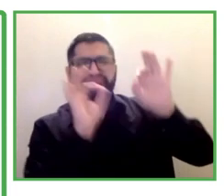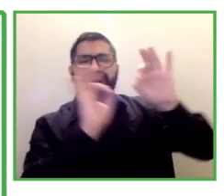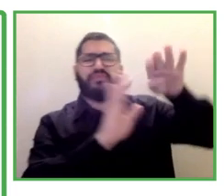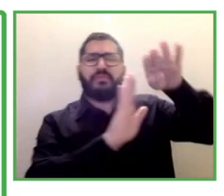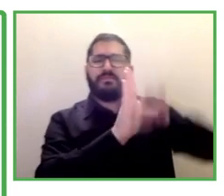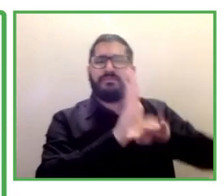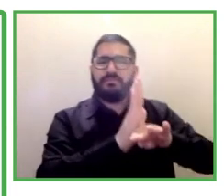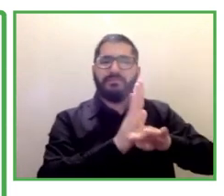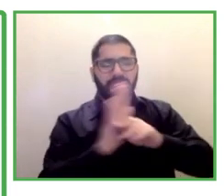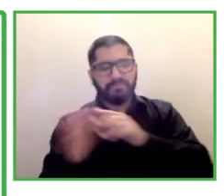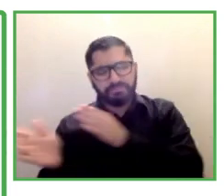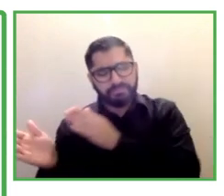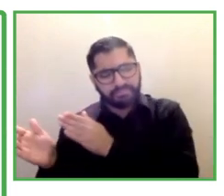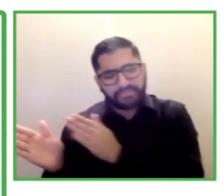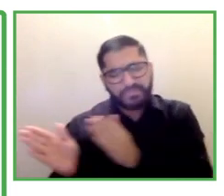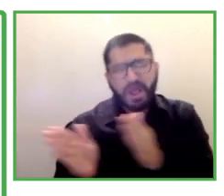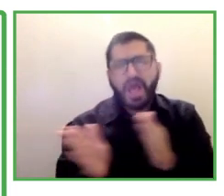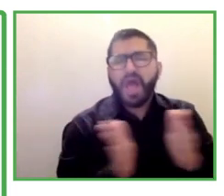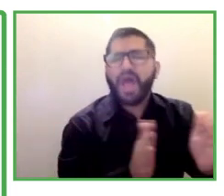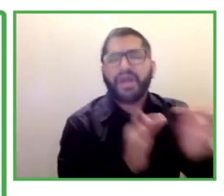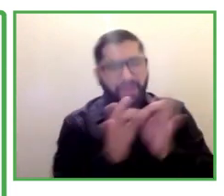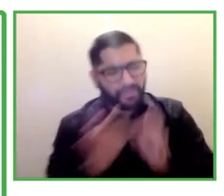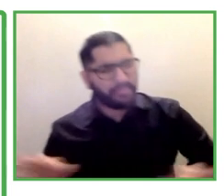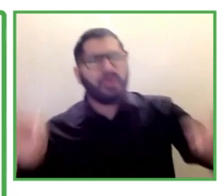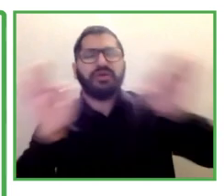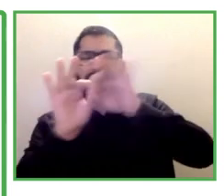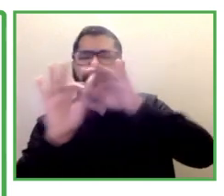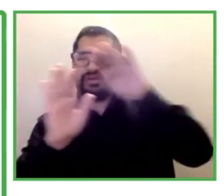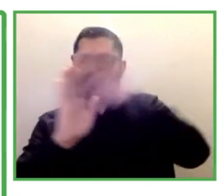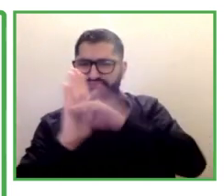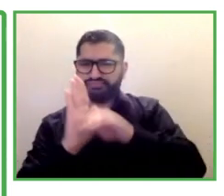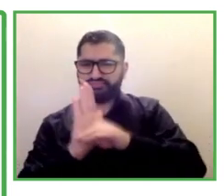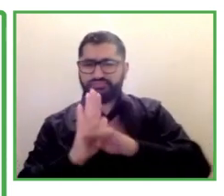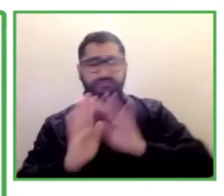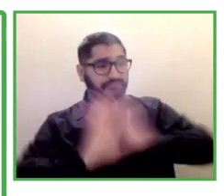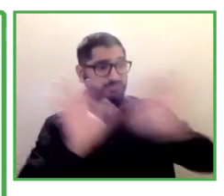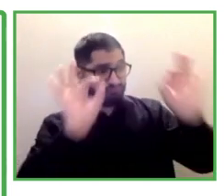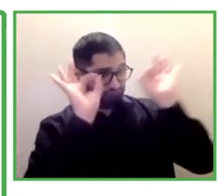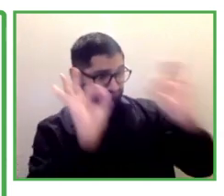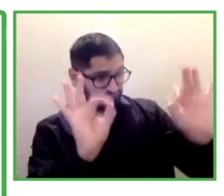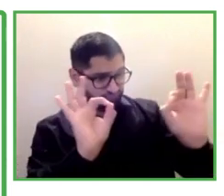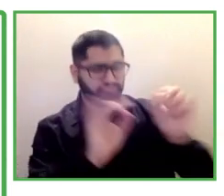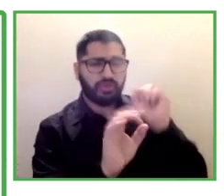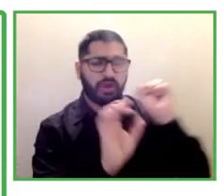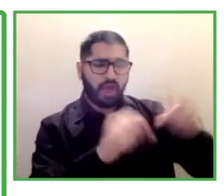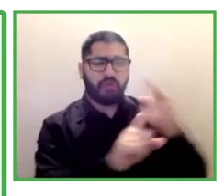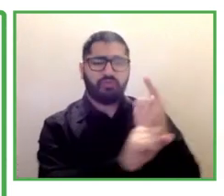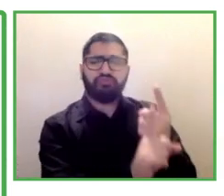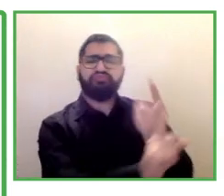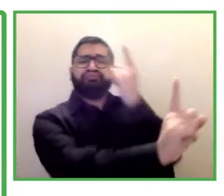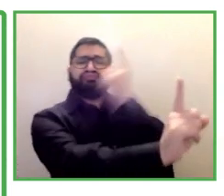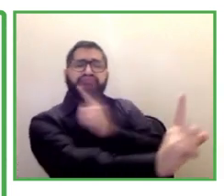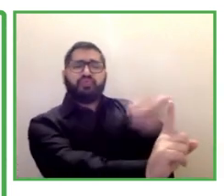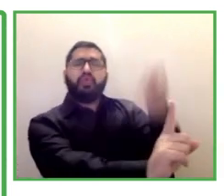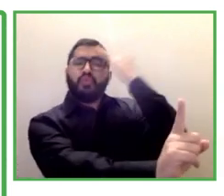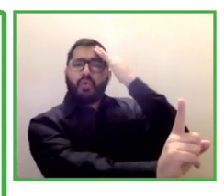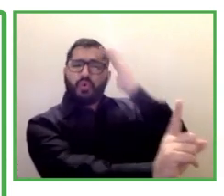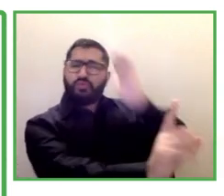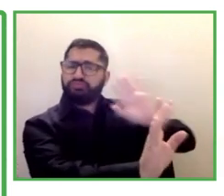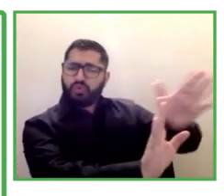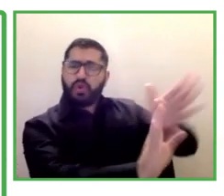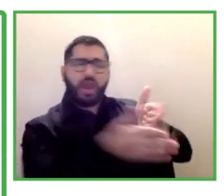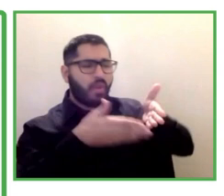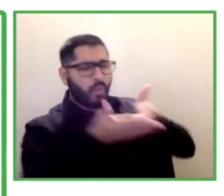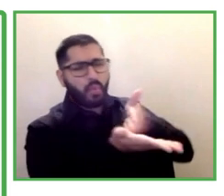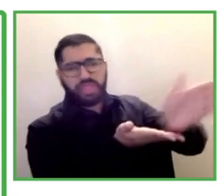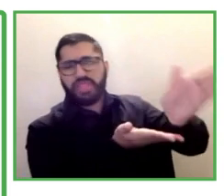In 2015 Job Path itself received a grant to produce a toolkit which I have here beside